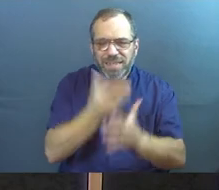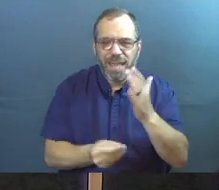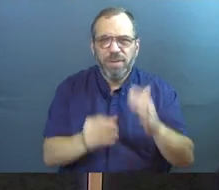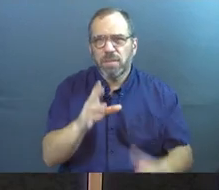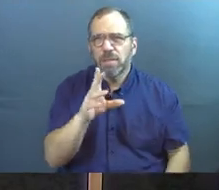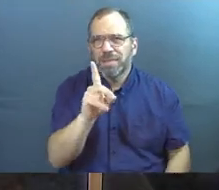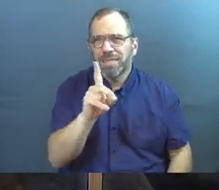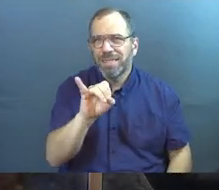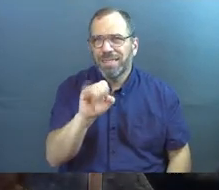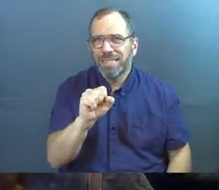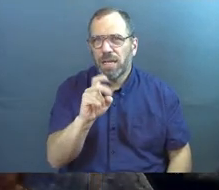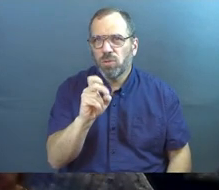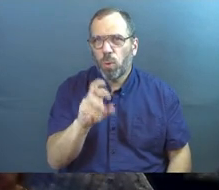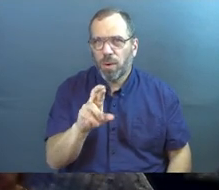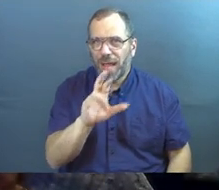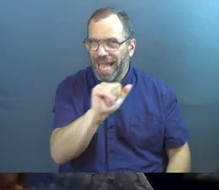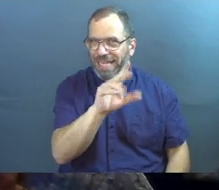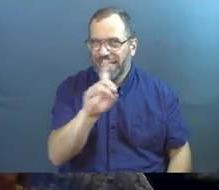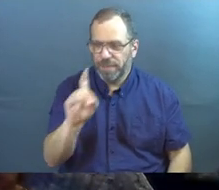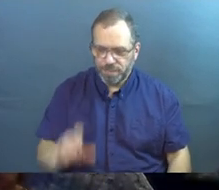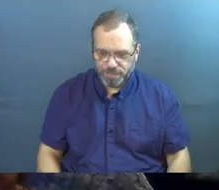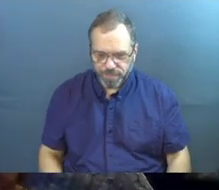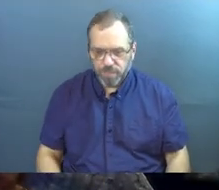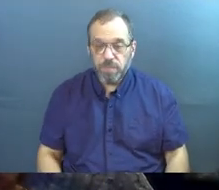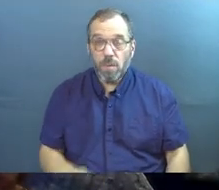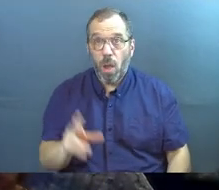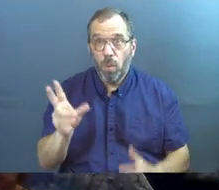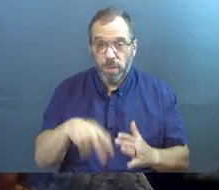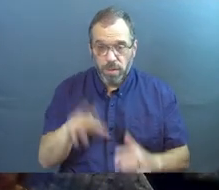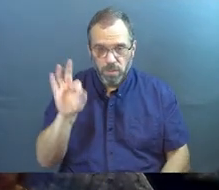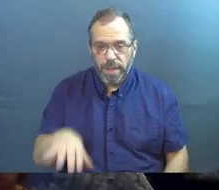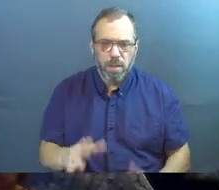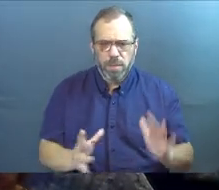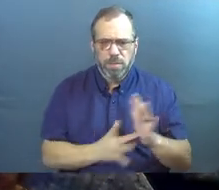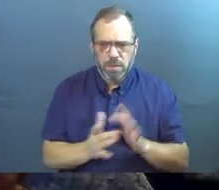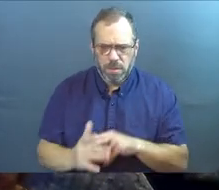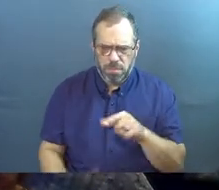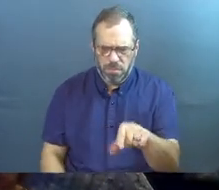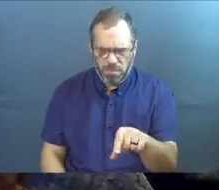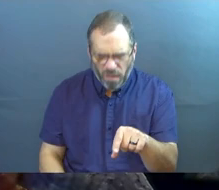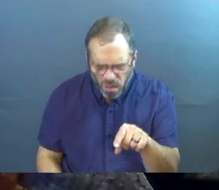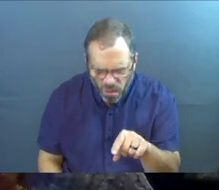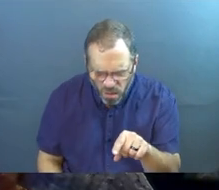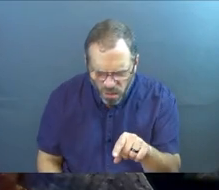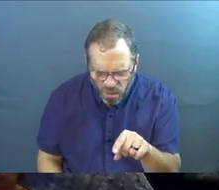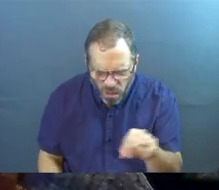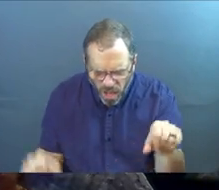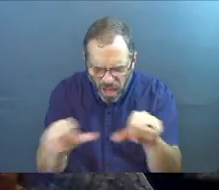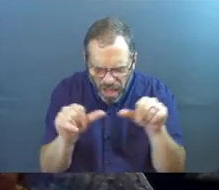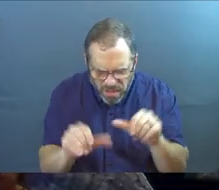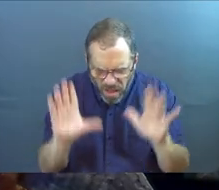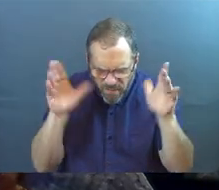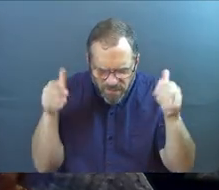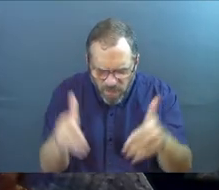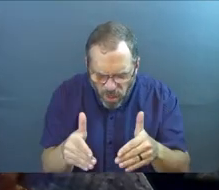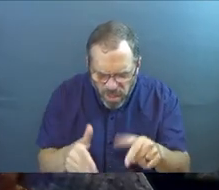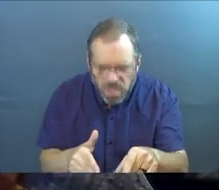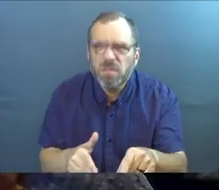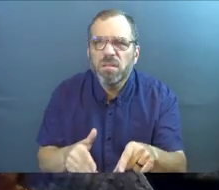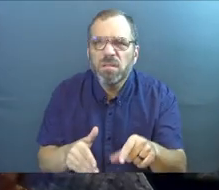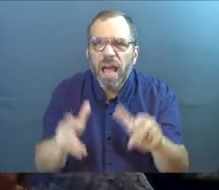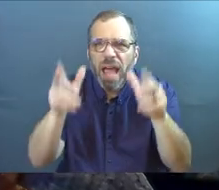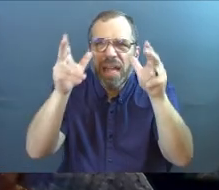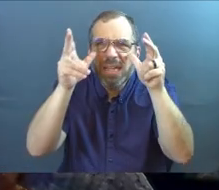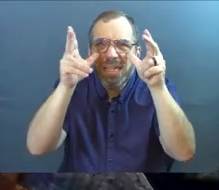in the text today, once we get into it, is you're going to find that Jesus is specifically speaking to this area of focus and